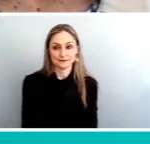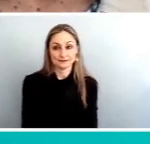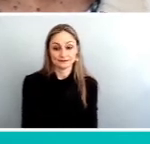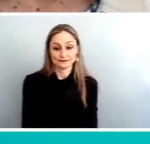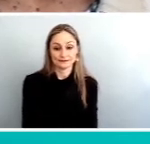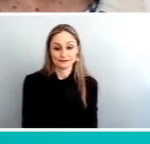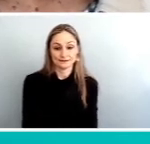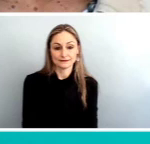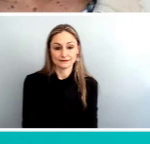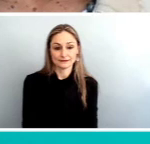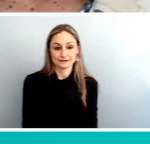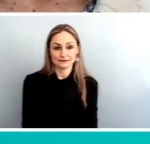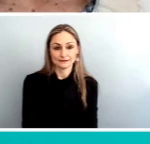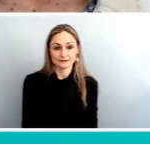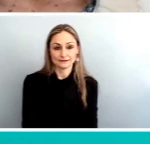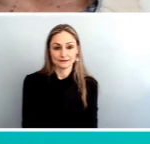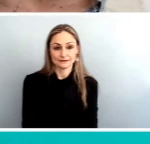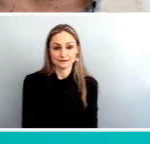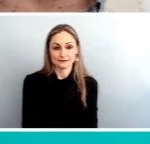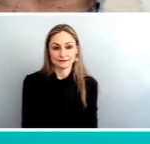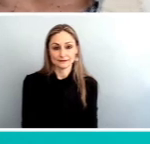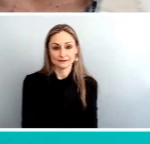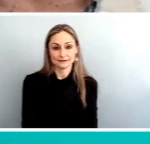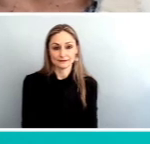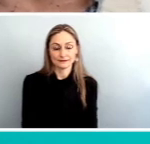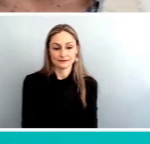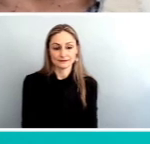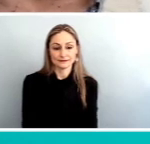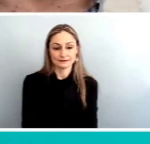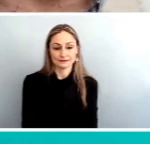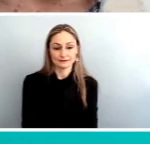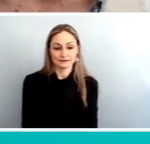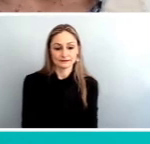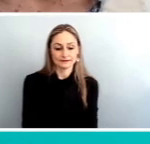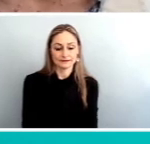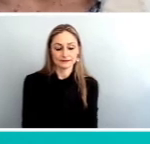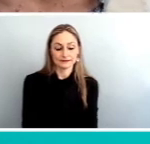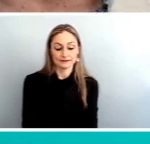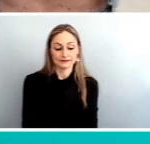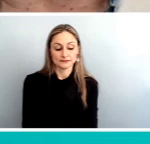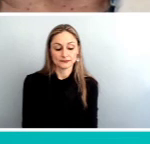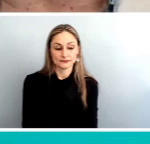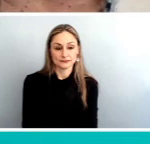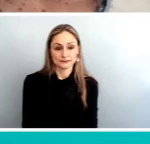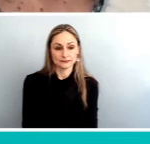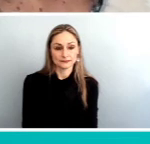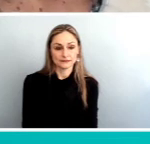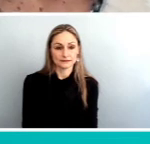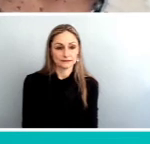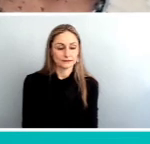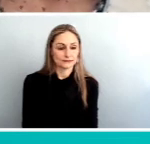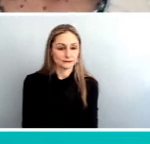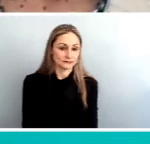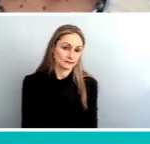So make your choice. This is just to get you used to using the polling. Uh, Jalen Hurts, Joe Flacco,